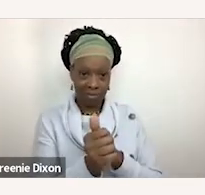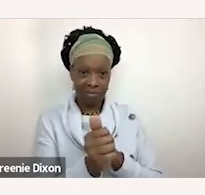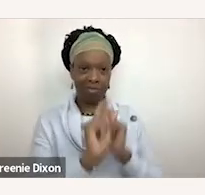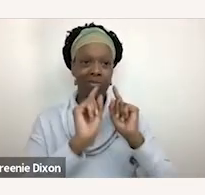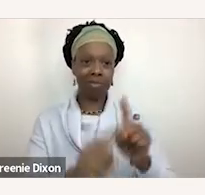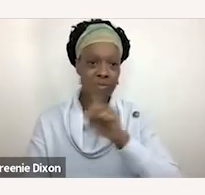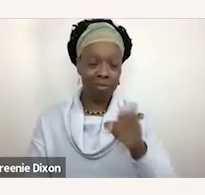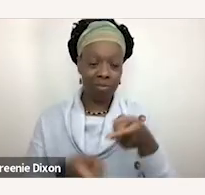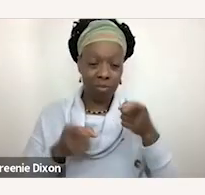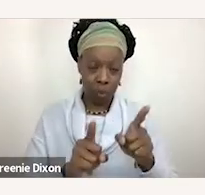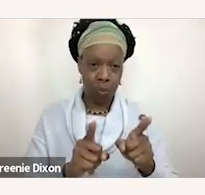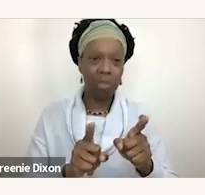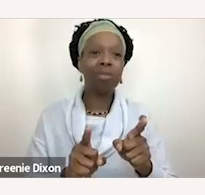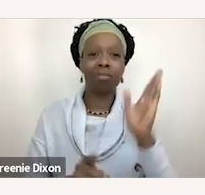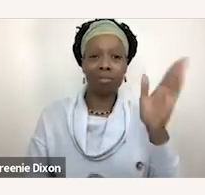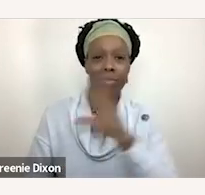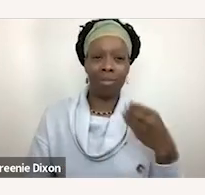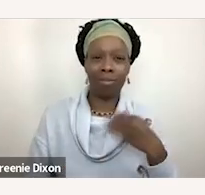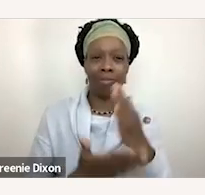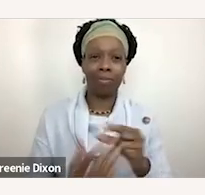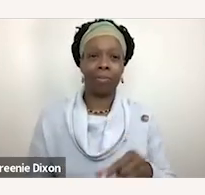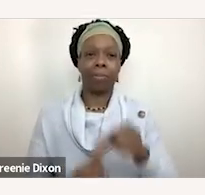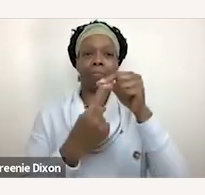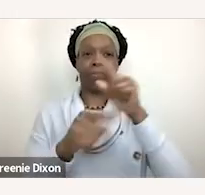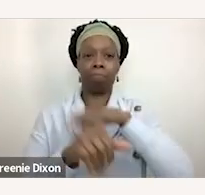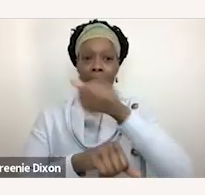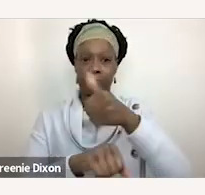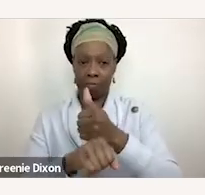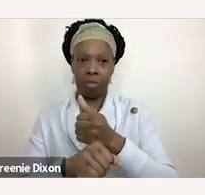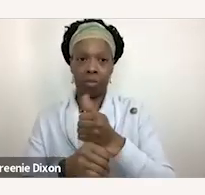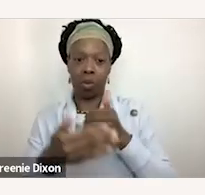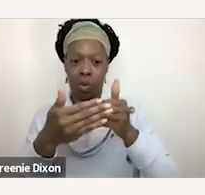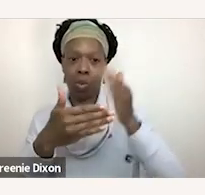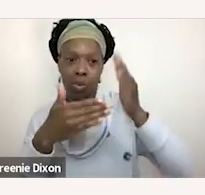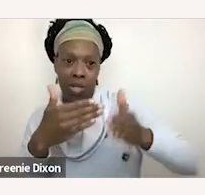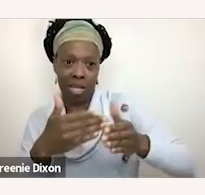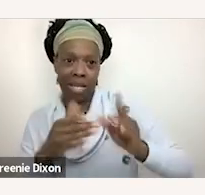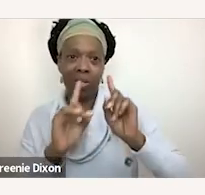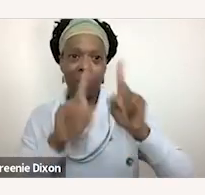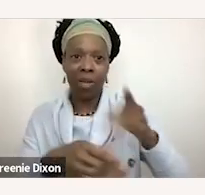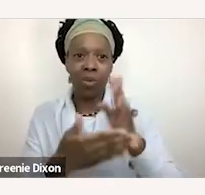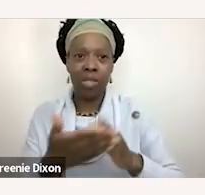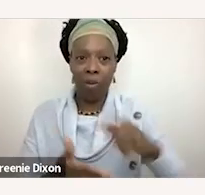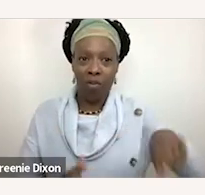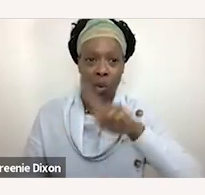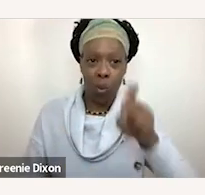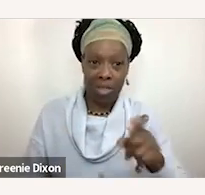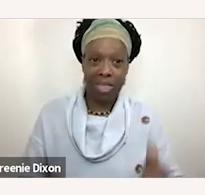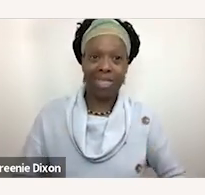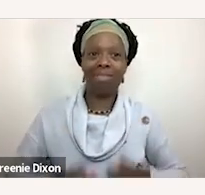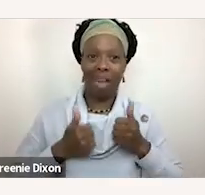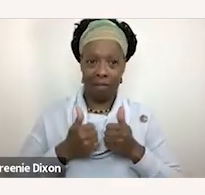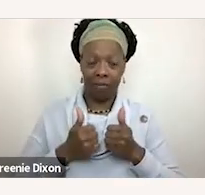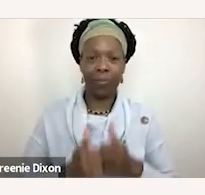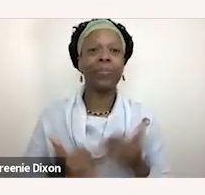but we also have some dedicated time reserved towards the end to answer some questions live. Now, we're